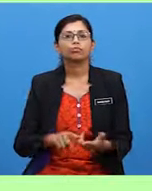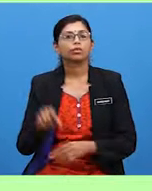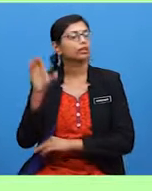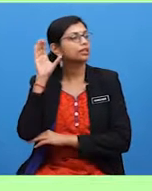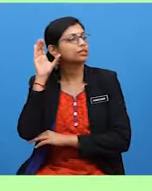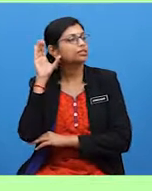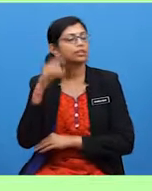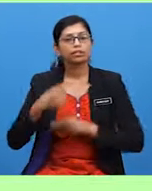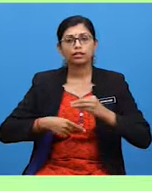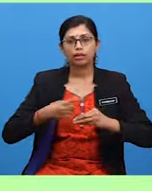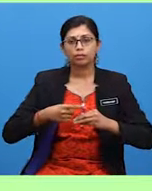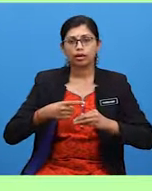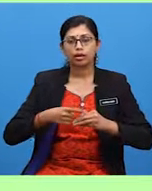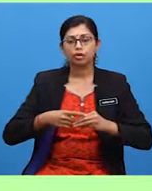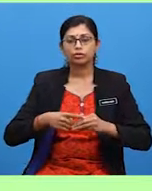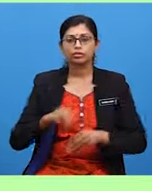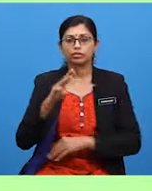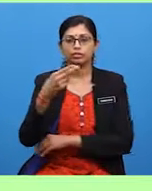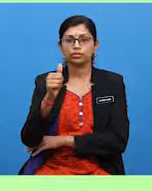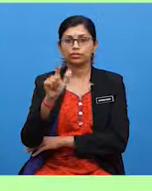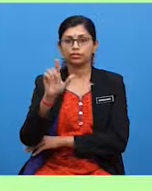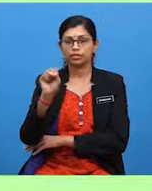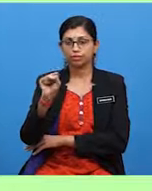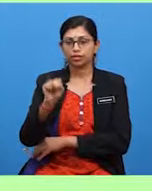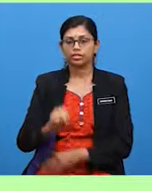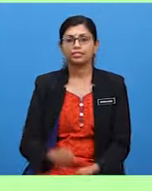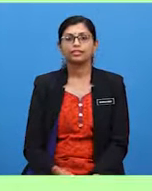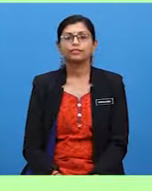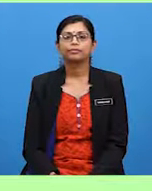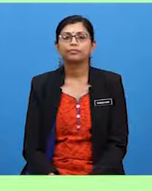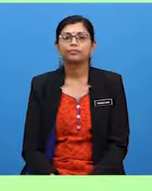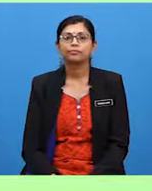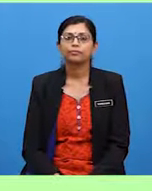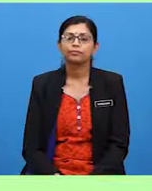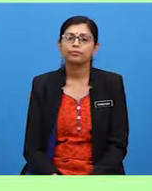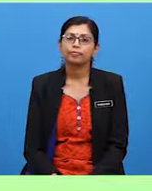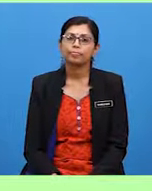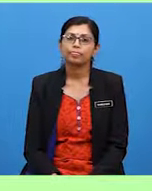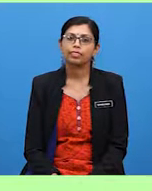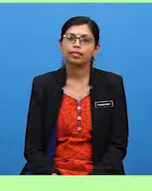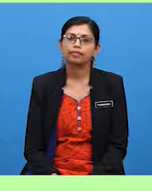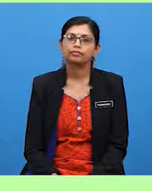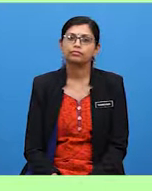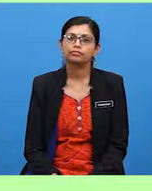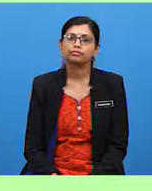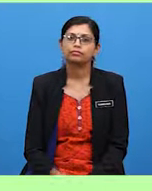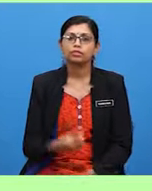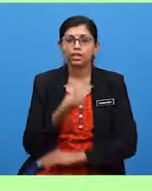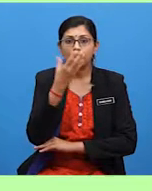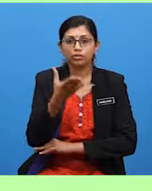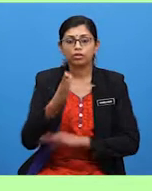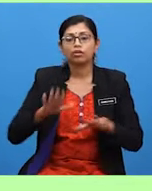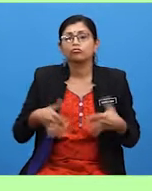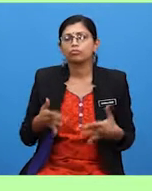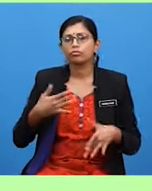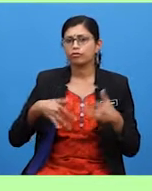conversation about whales. And in the speaking activity, you'll learn how to express your preferences.